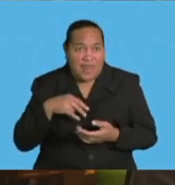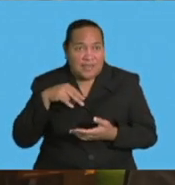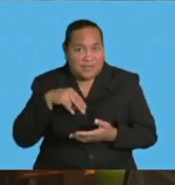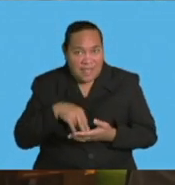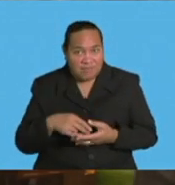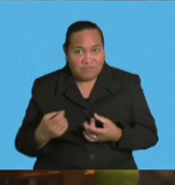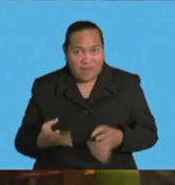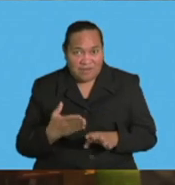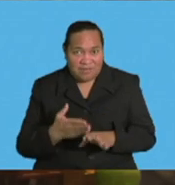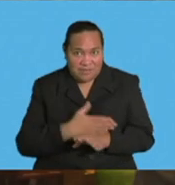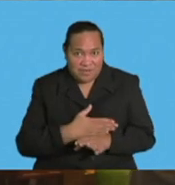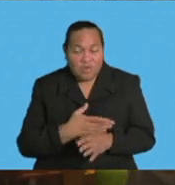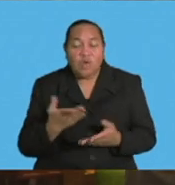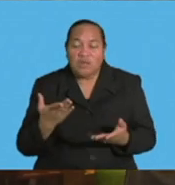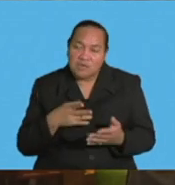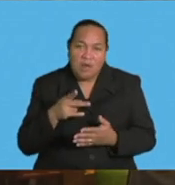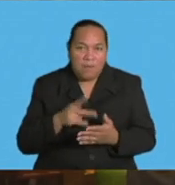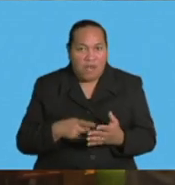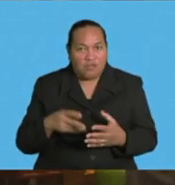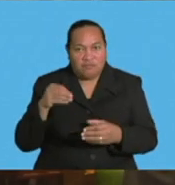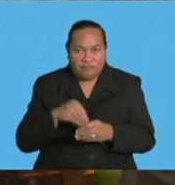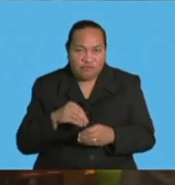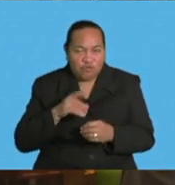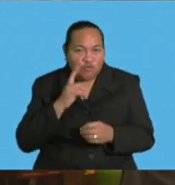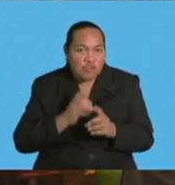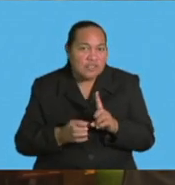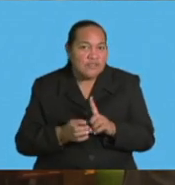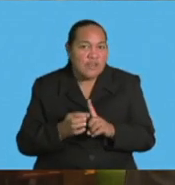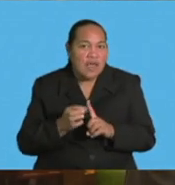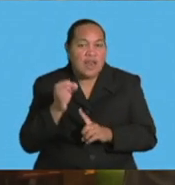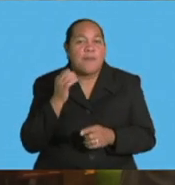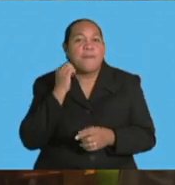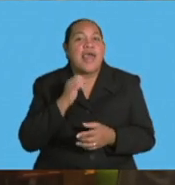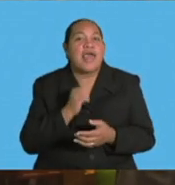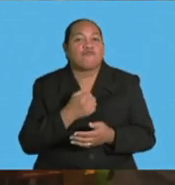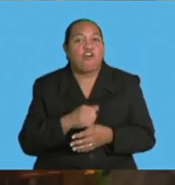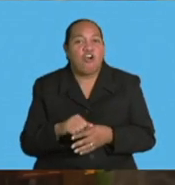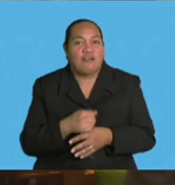These are all part of the package as we are developing BlackRock facility.